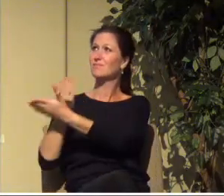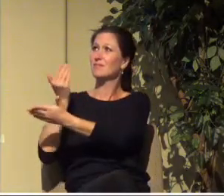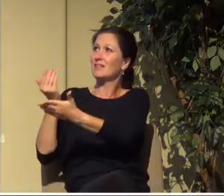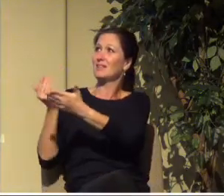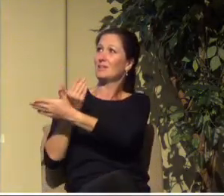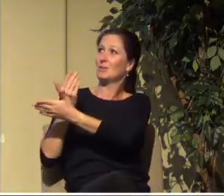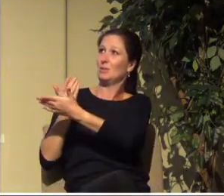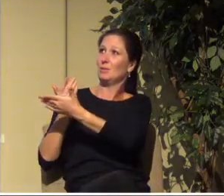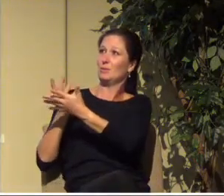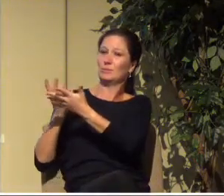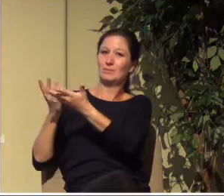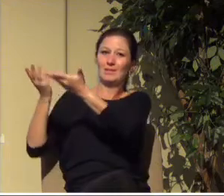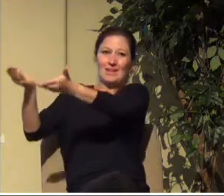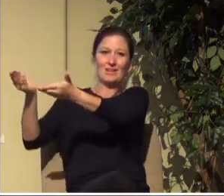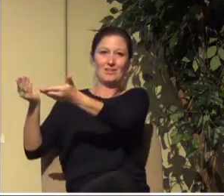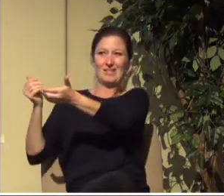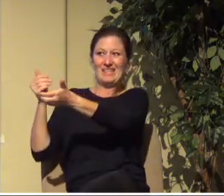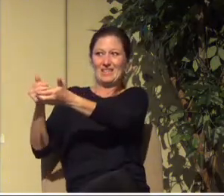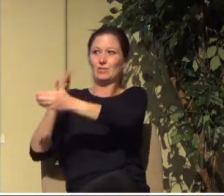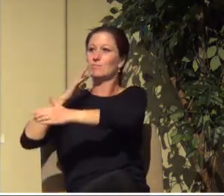fresh it is over by the sea